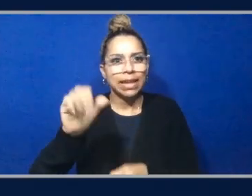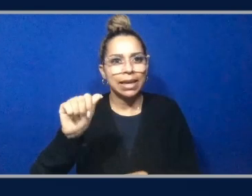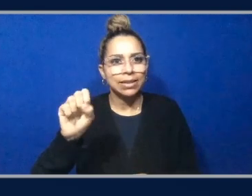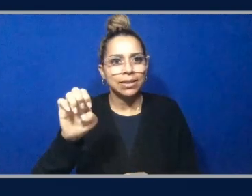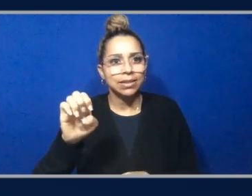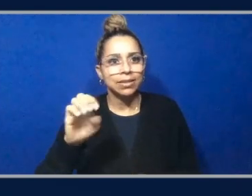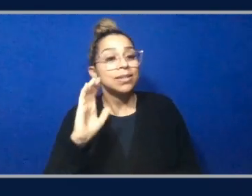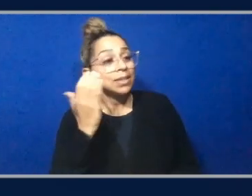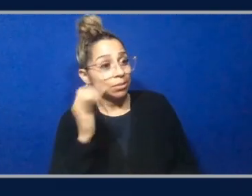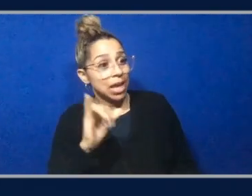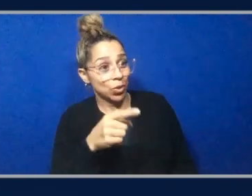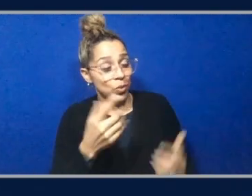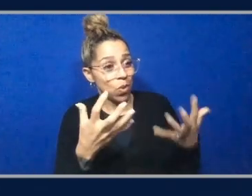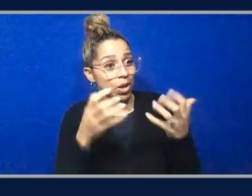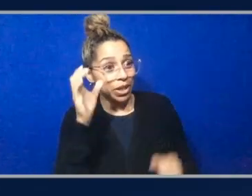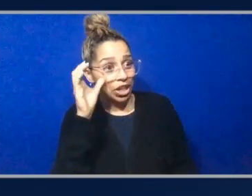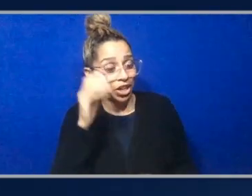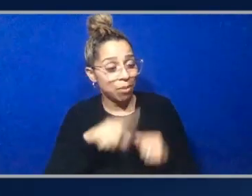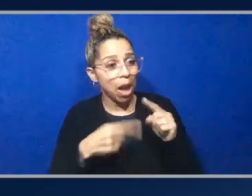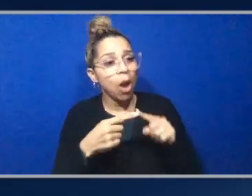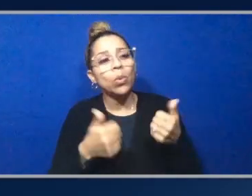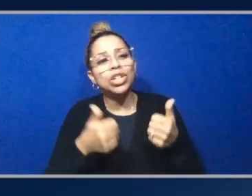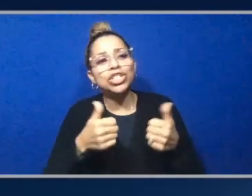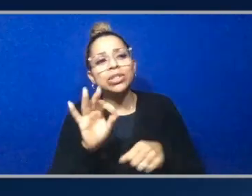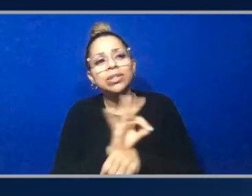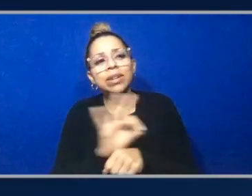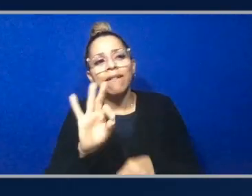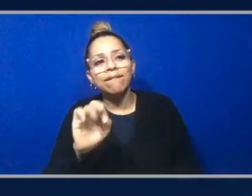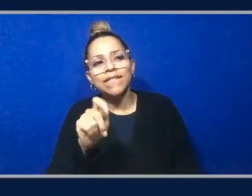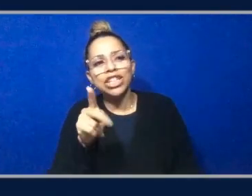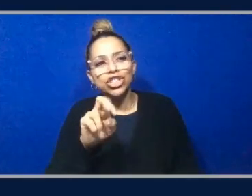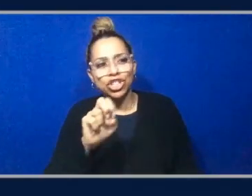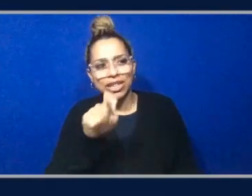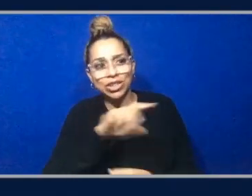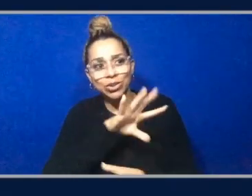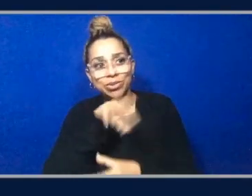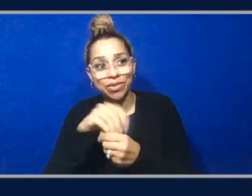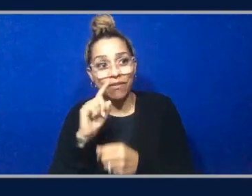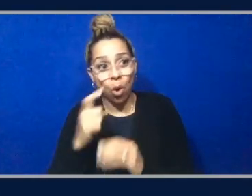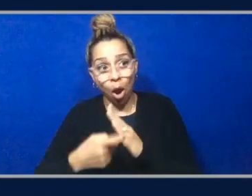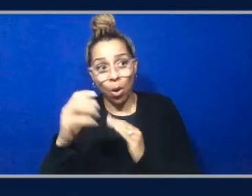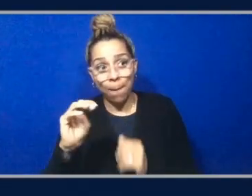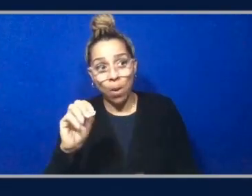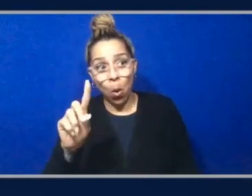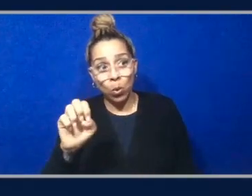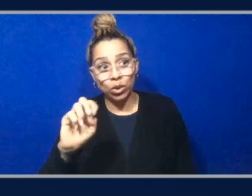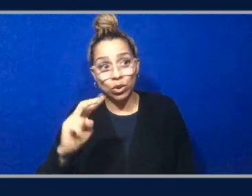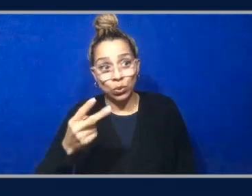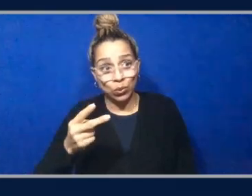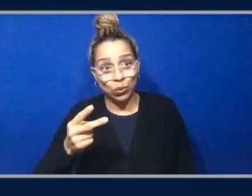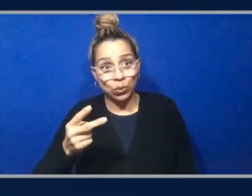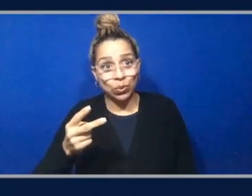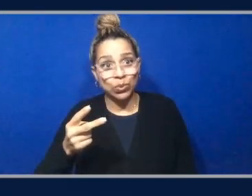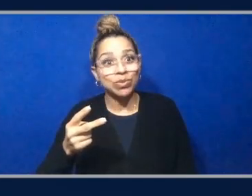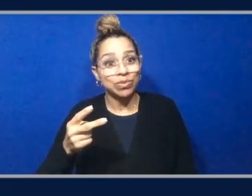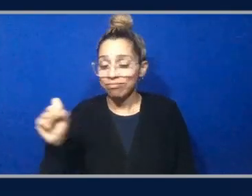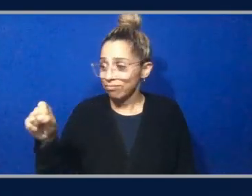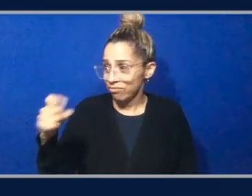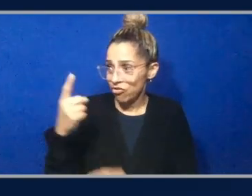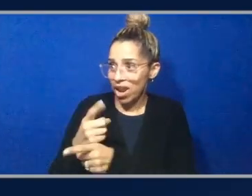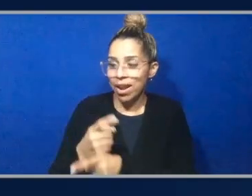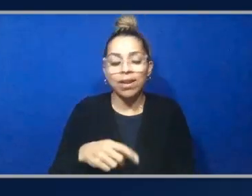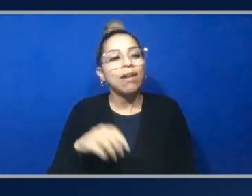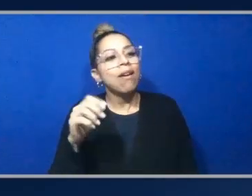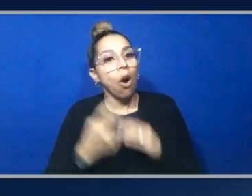to hear about what features need to go into auto mode too, because that's what auto mode was born from hearing the